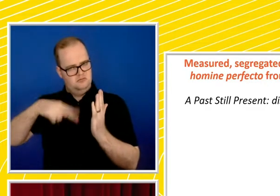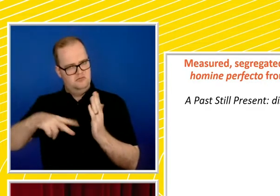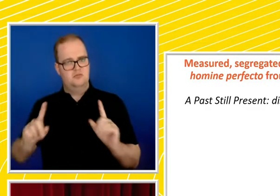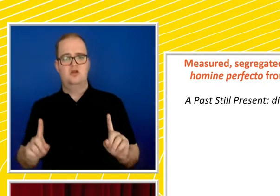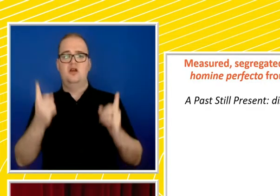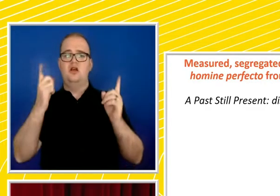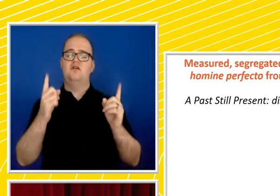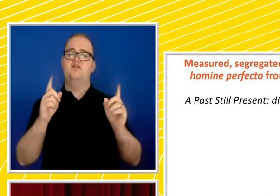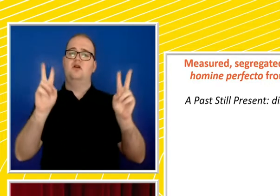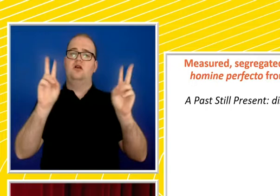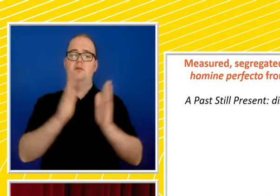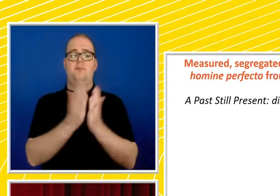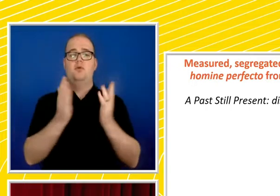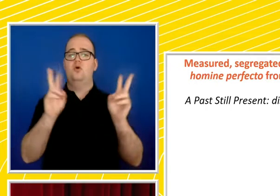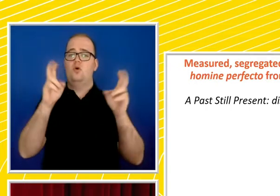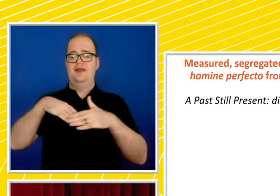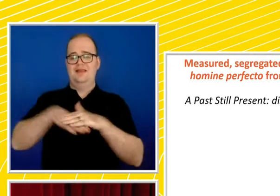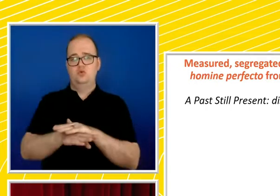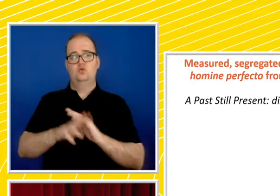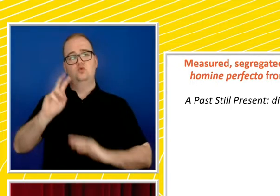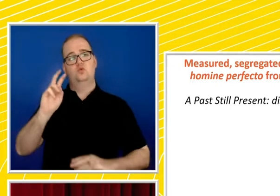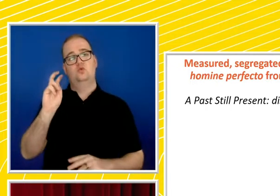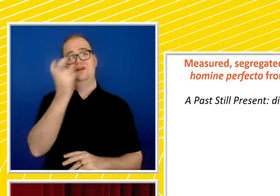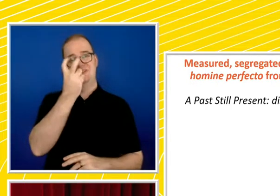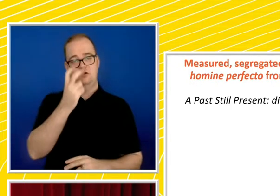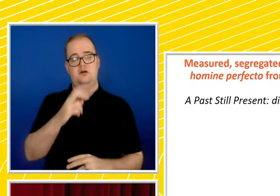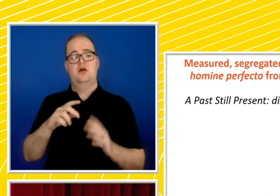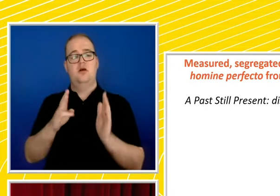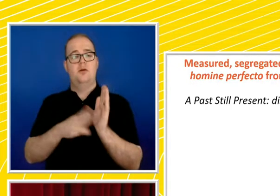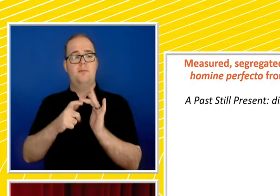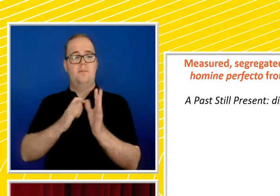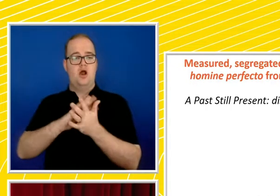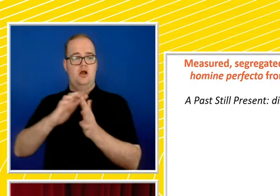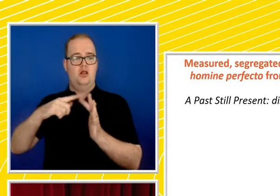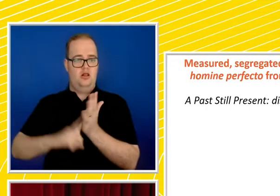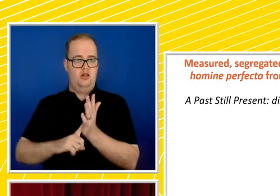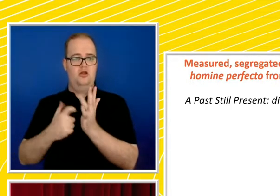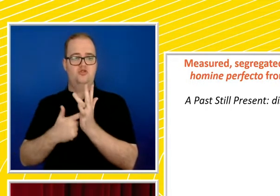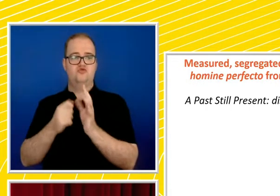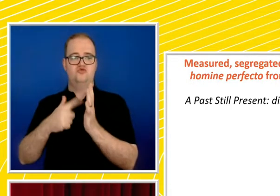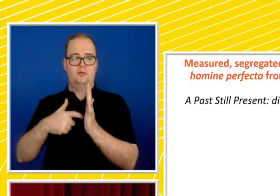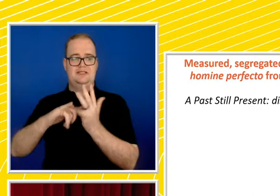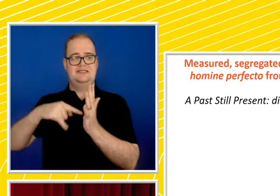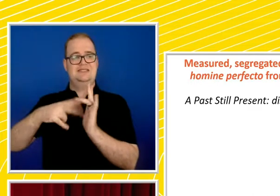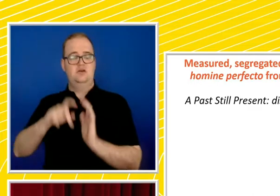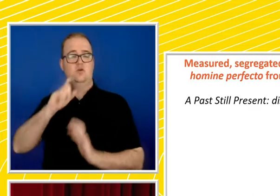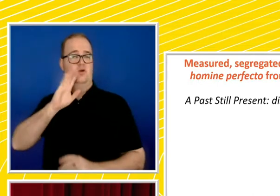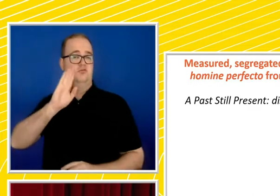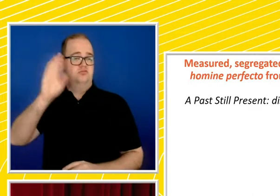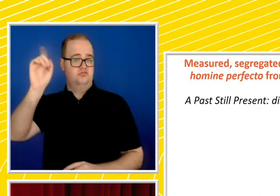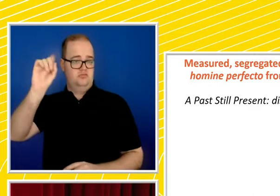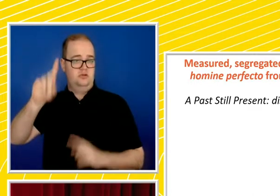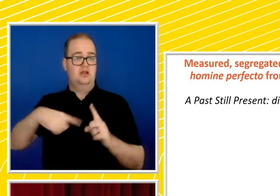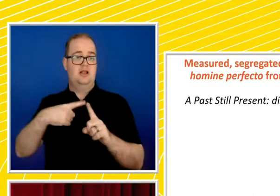a book co-written by Michael Robertson, who's speaking today, Astrid Leigh, and Edwina Light, who's also with us today.